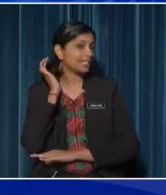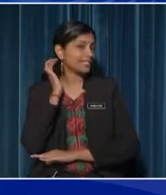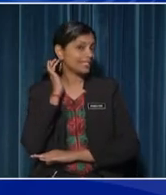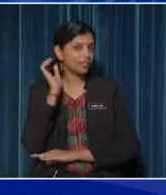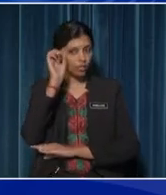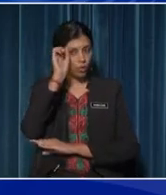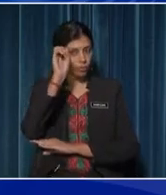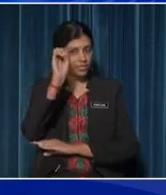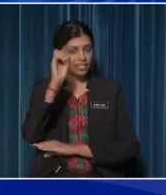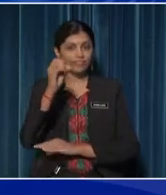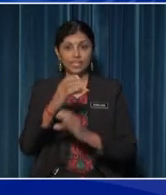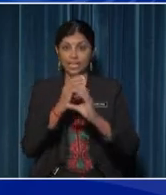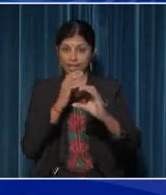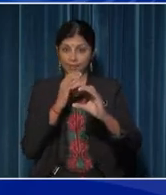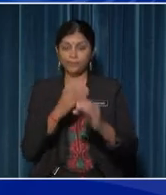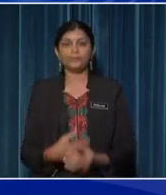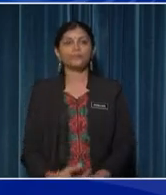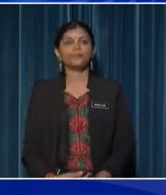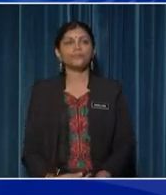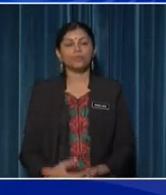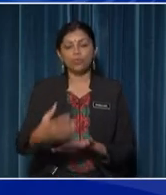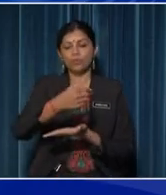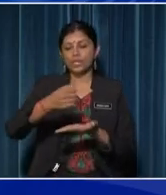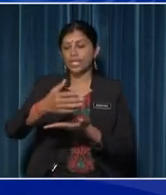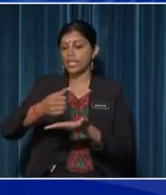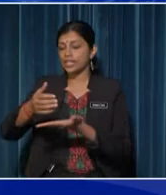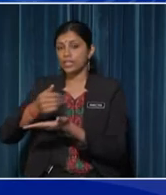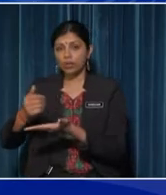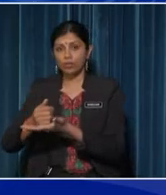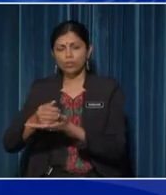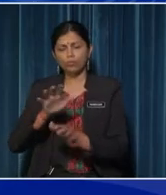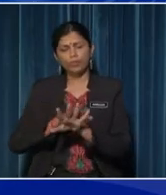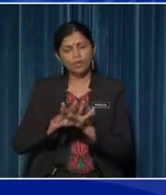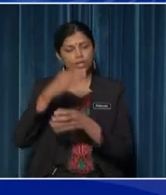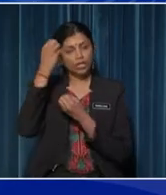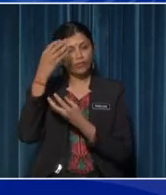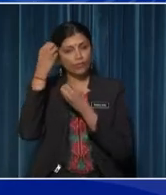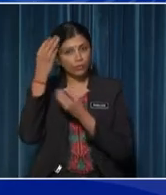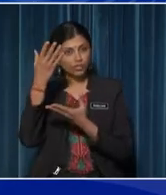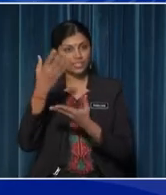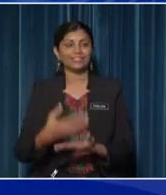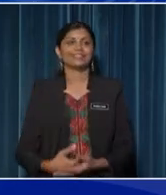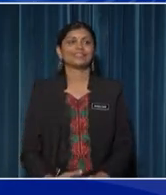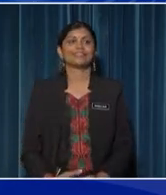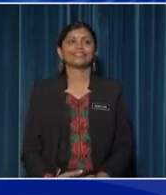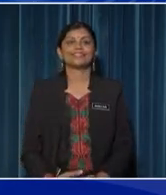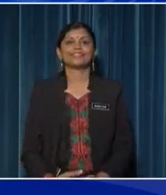observe the car We will gather as much information as we can